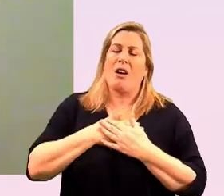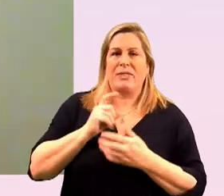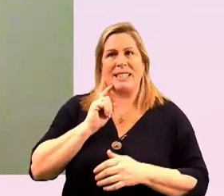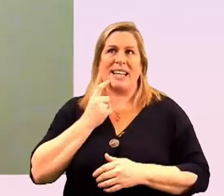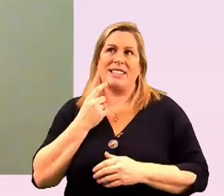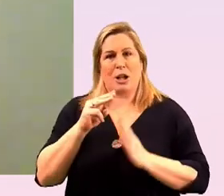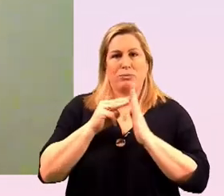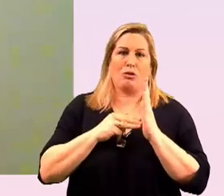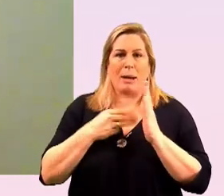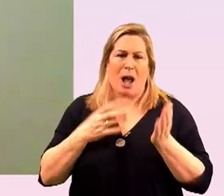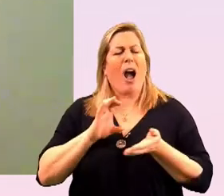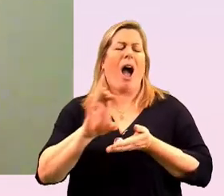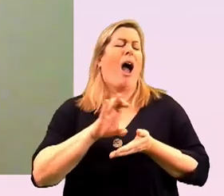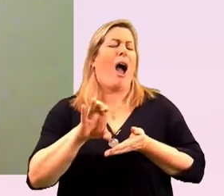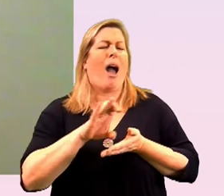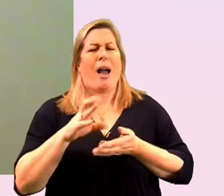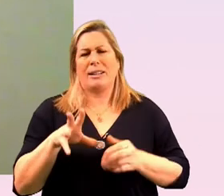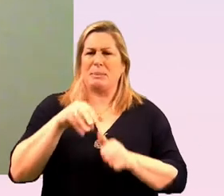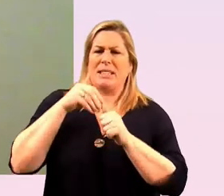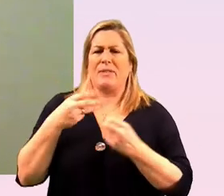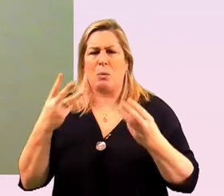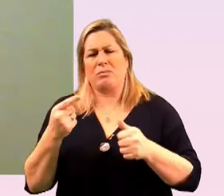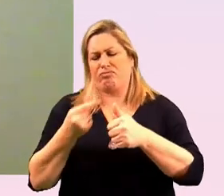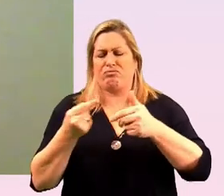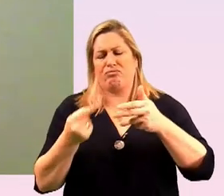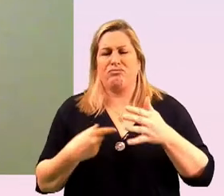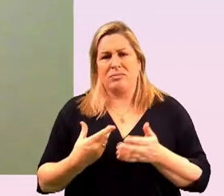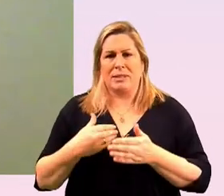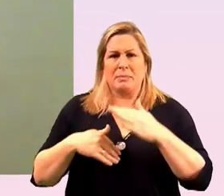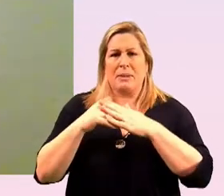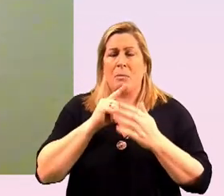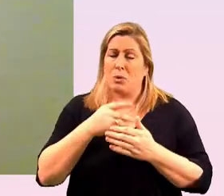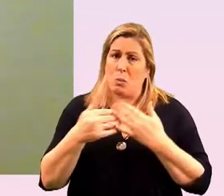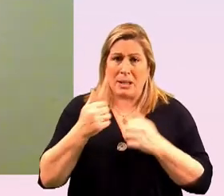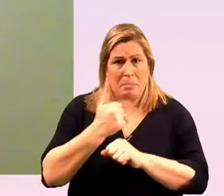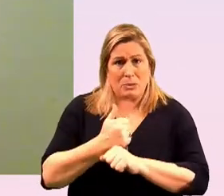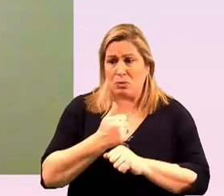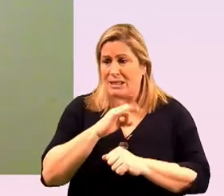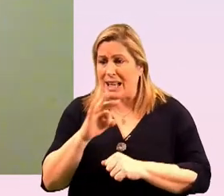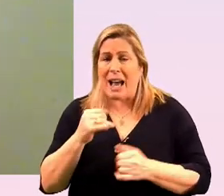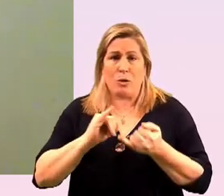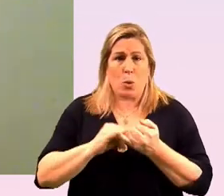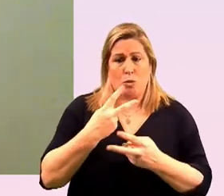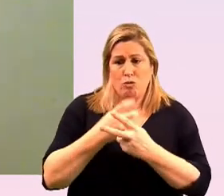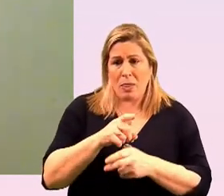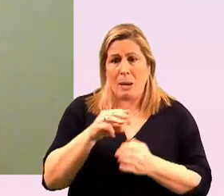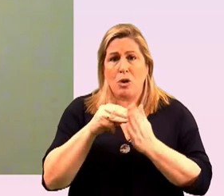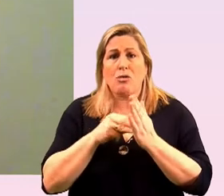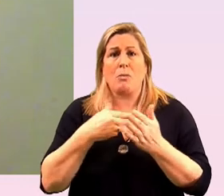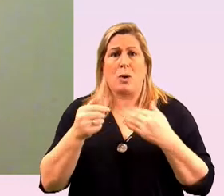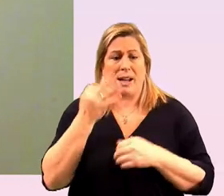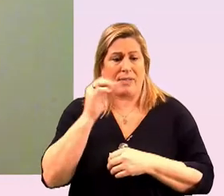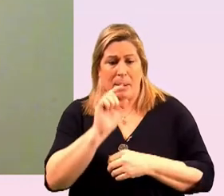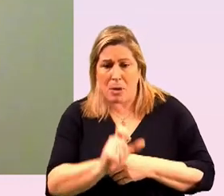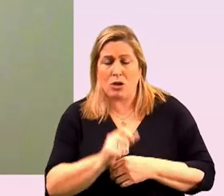to support and they're very specific in those support but what about staffing you know who's going to run that program what if that person's only